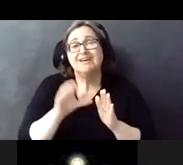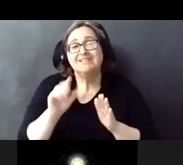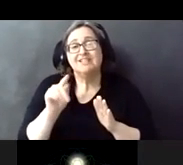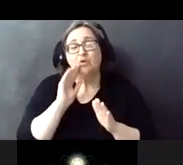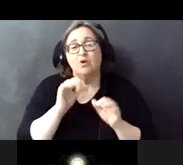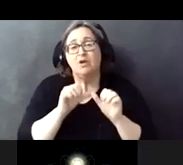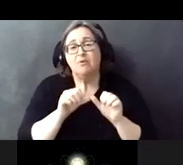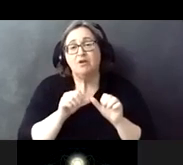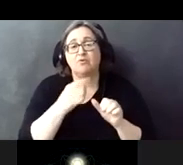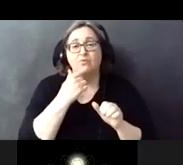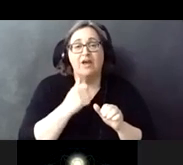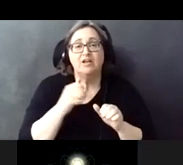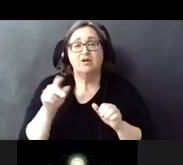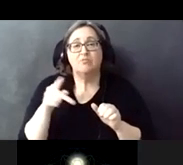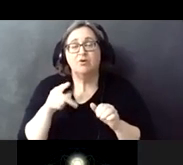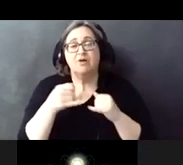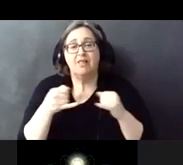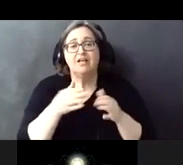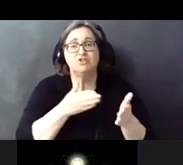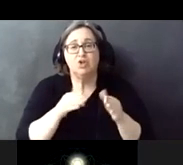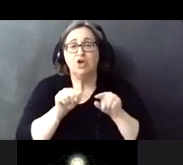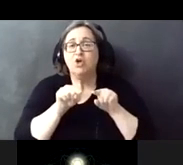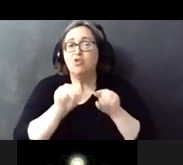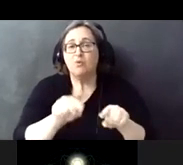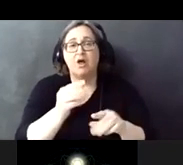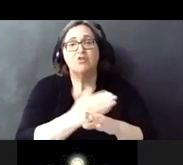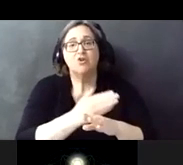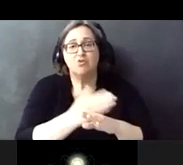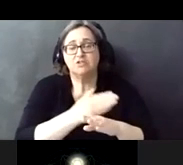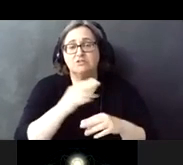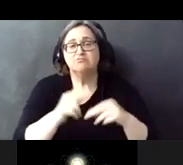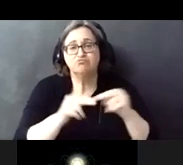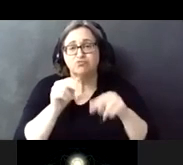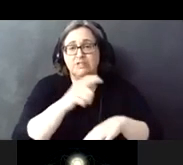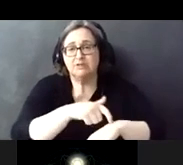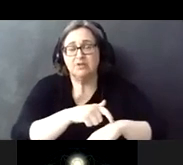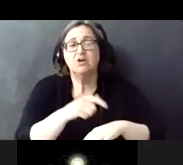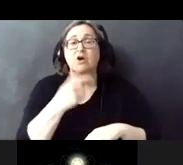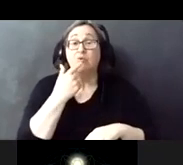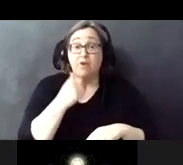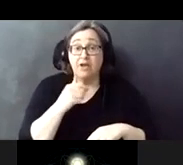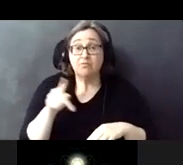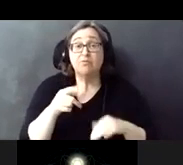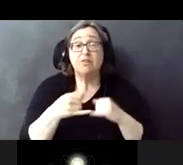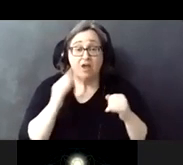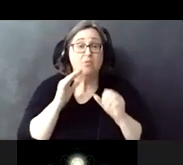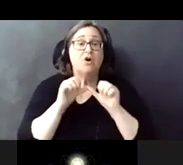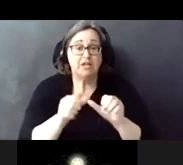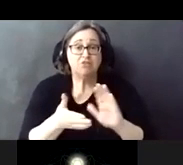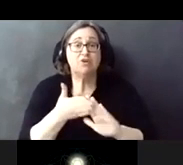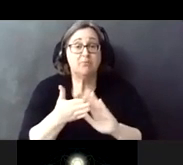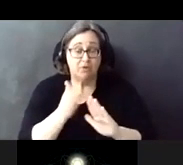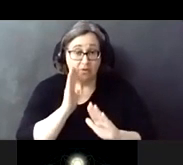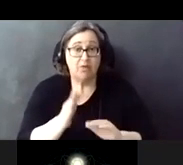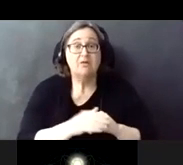maintain red and purple line service throughout the construction period so red and purple line trains will continue to operate